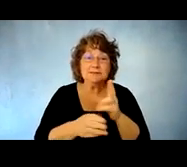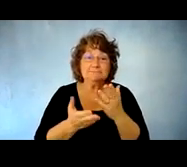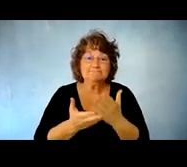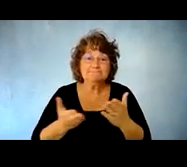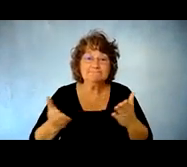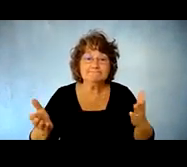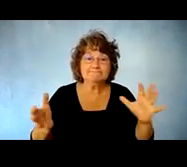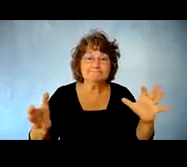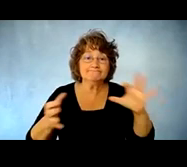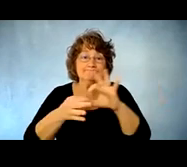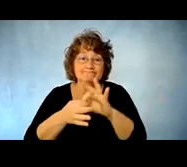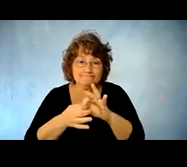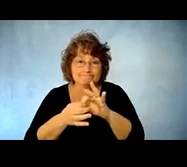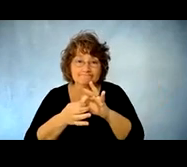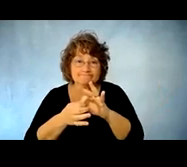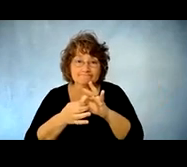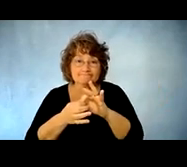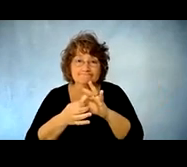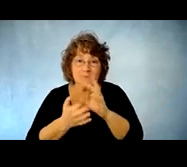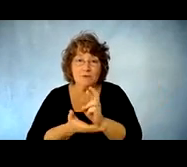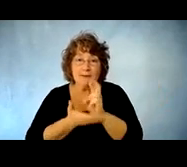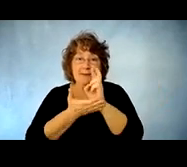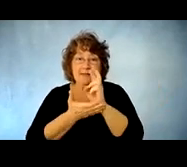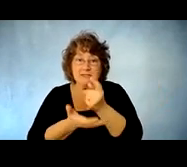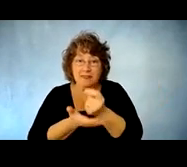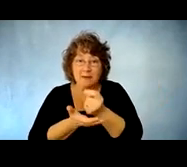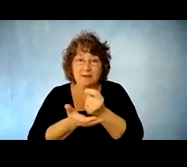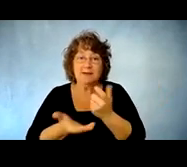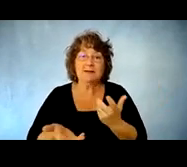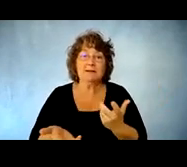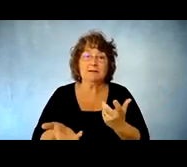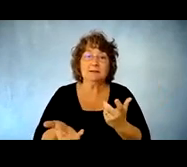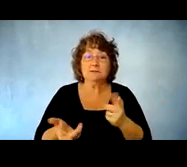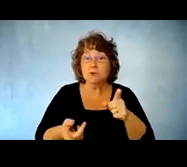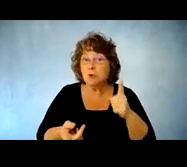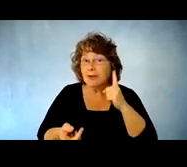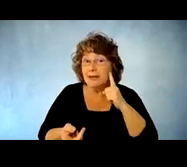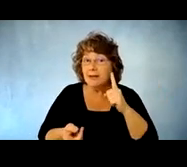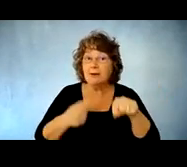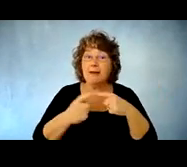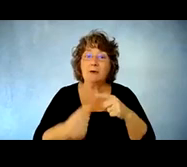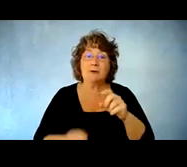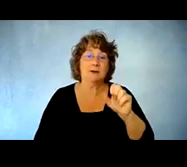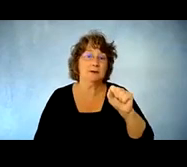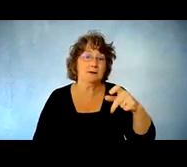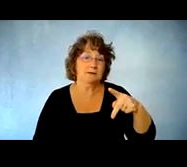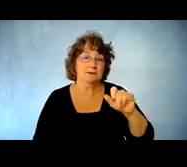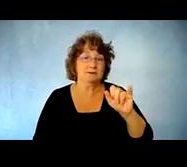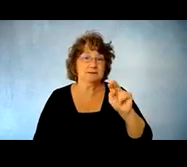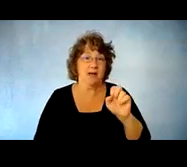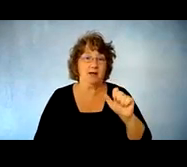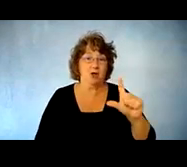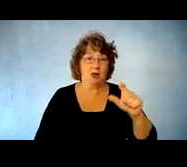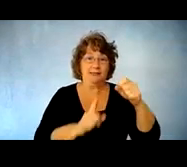combination with rehabilitation so you'll hear about spinal stimulation so there are these